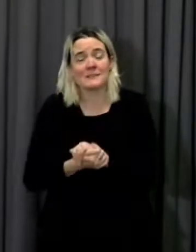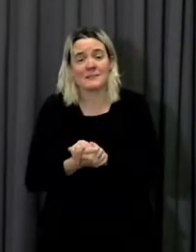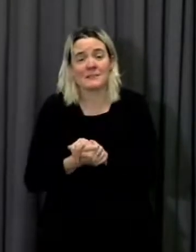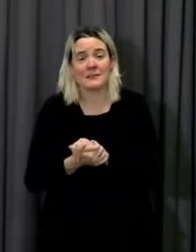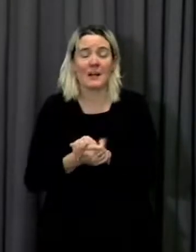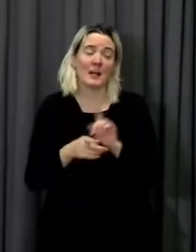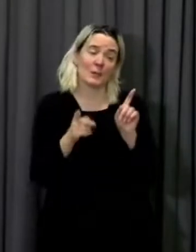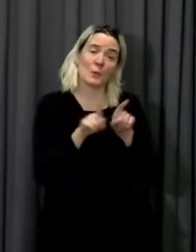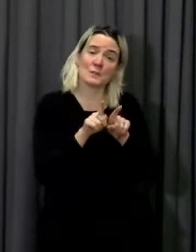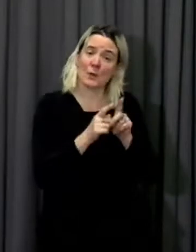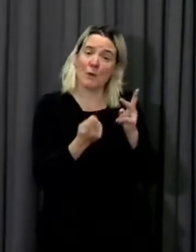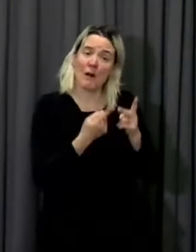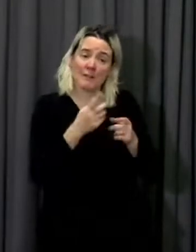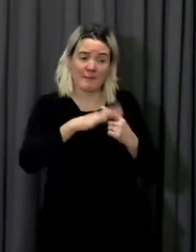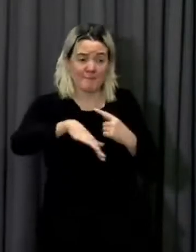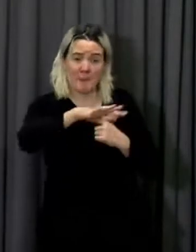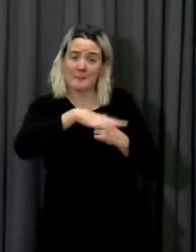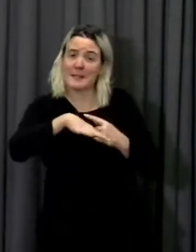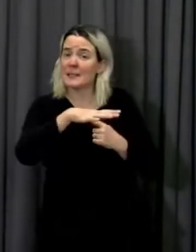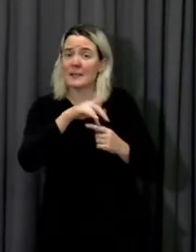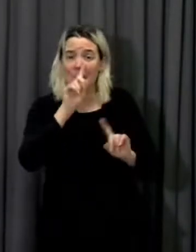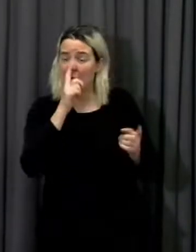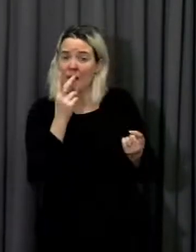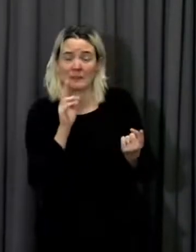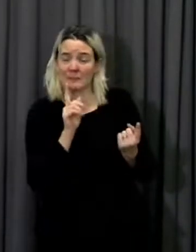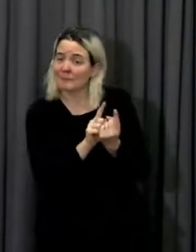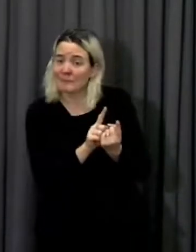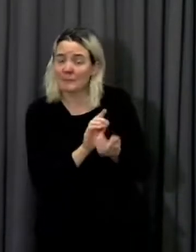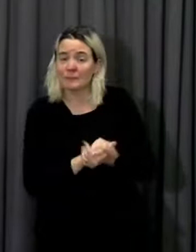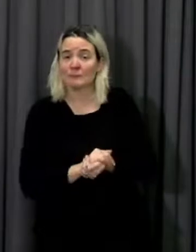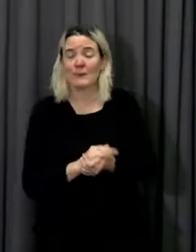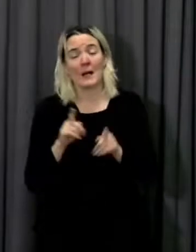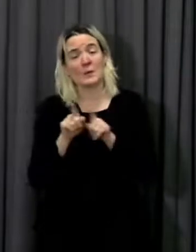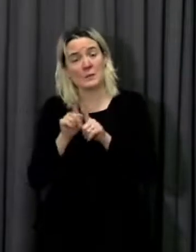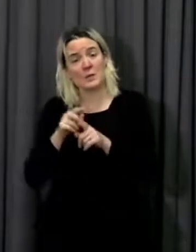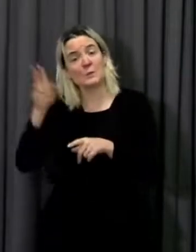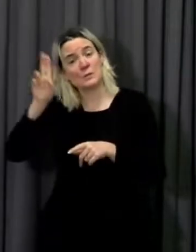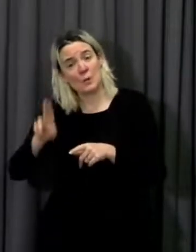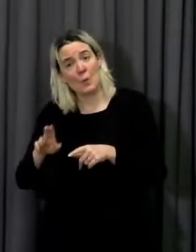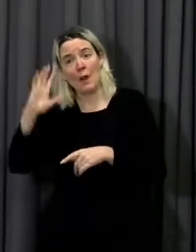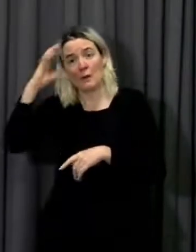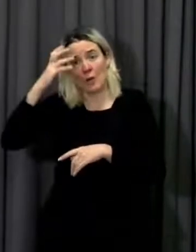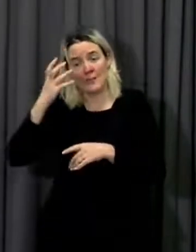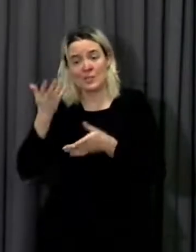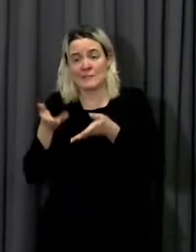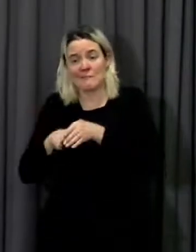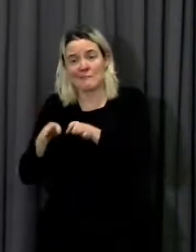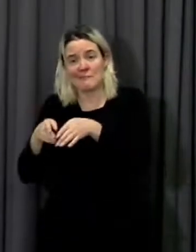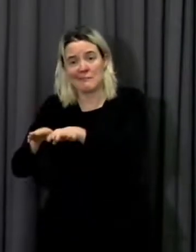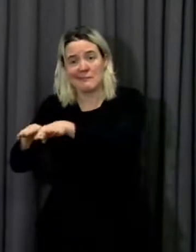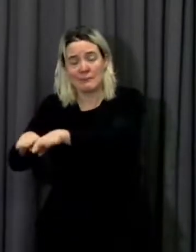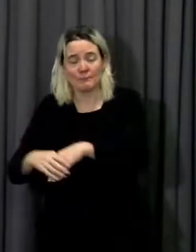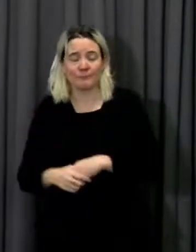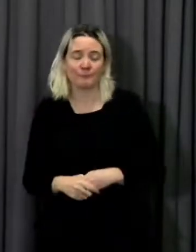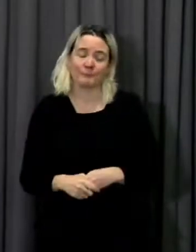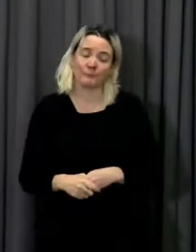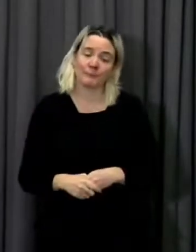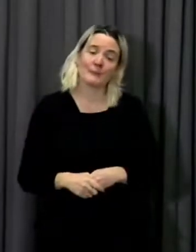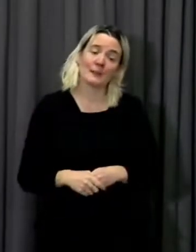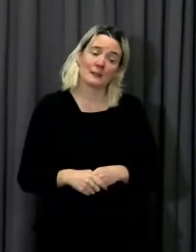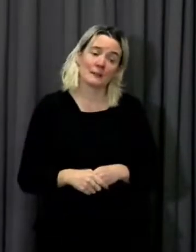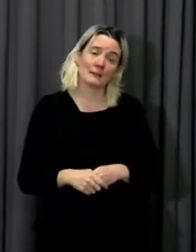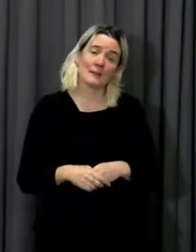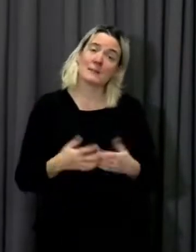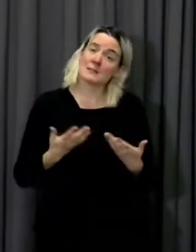see other family members and the impact of school and college closures. Getting children and young people back to